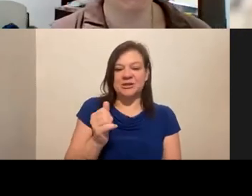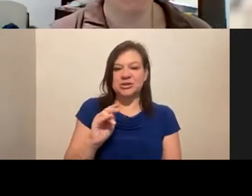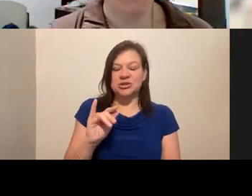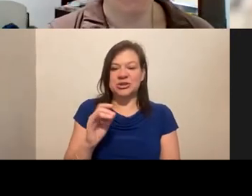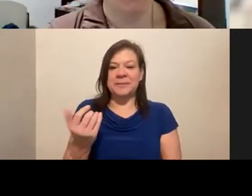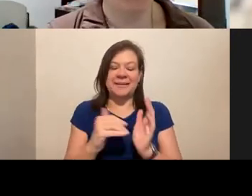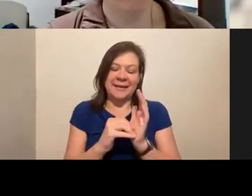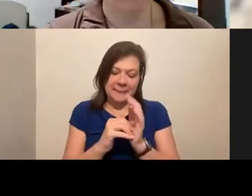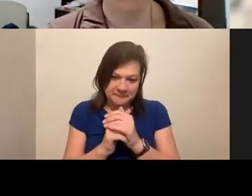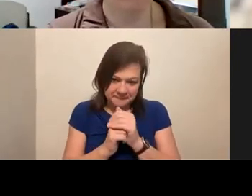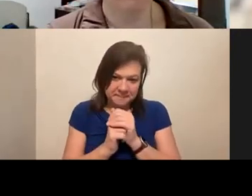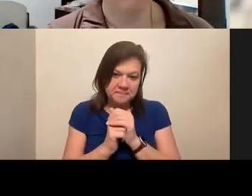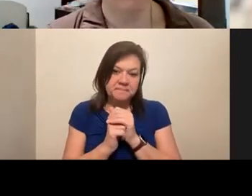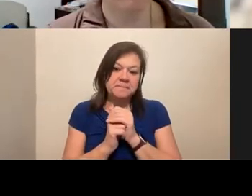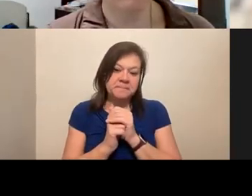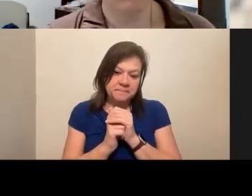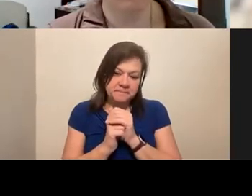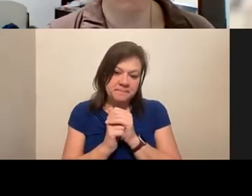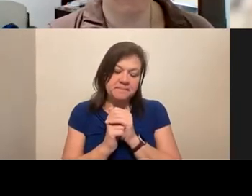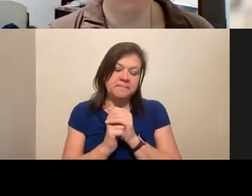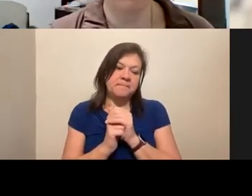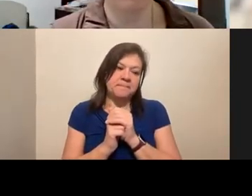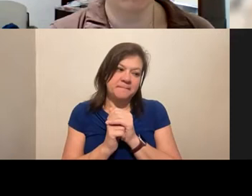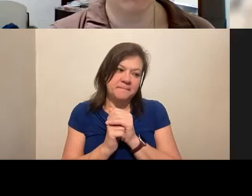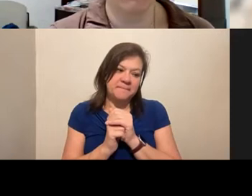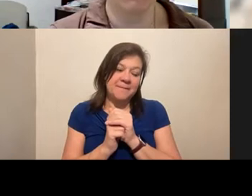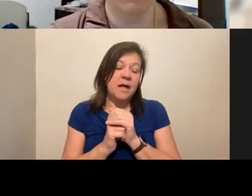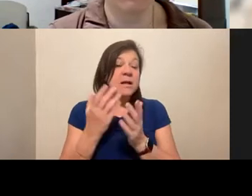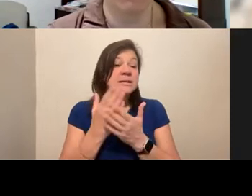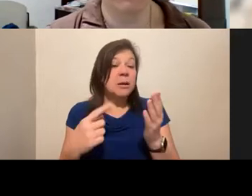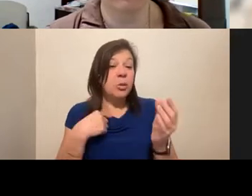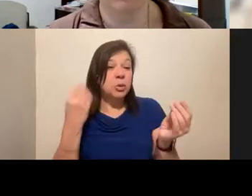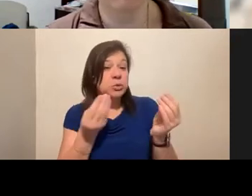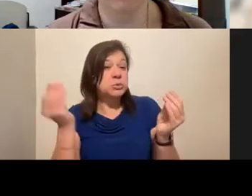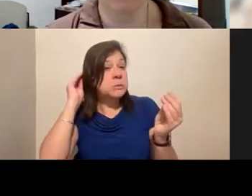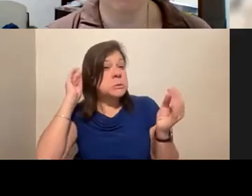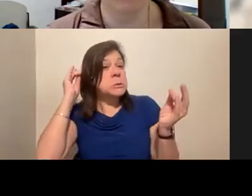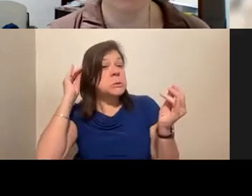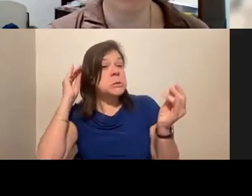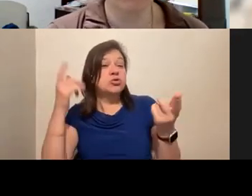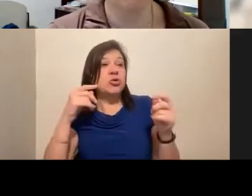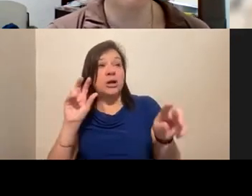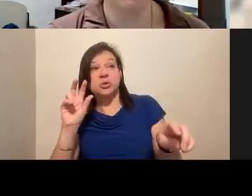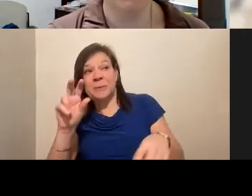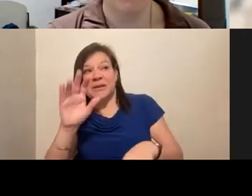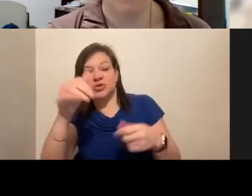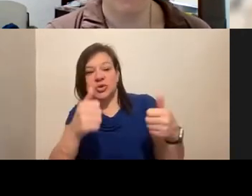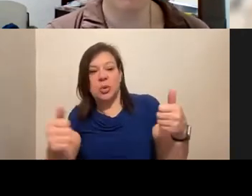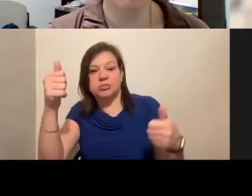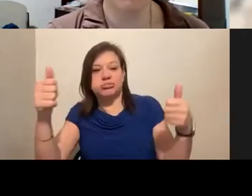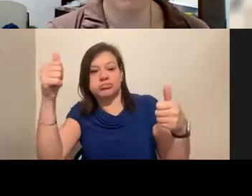think one thing I would say to anyone thinking about this or trying to make the pitch is that for me personally,